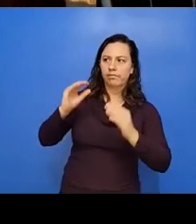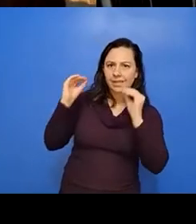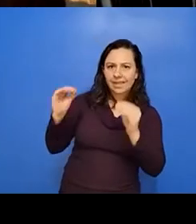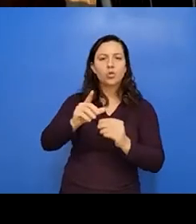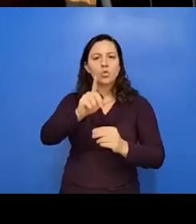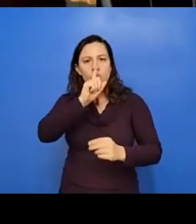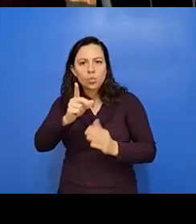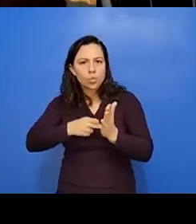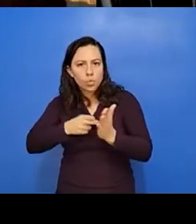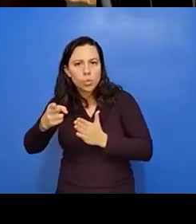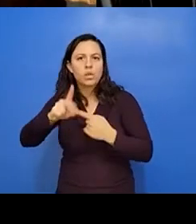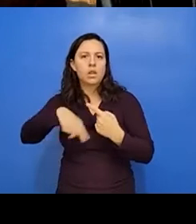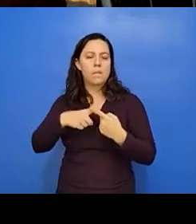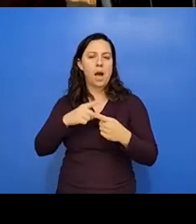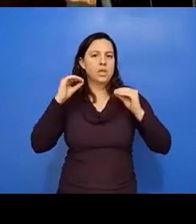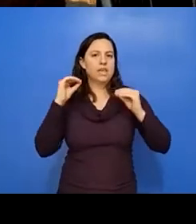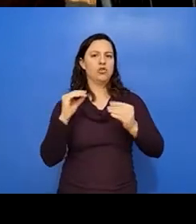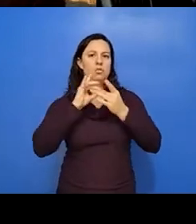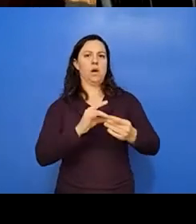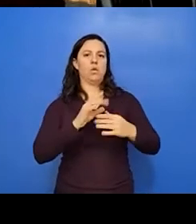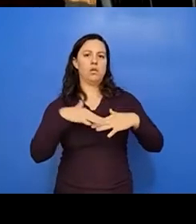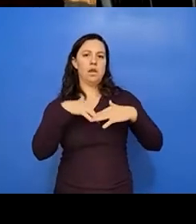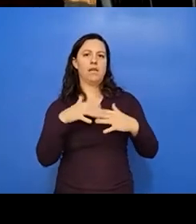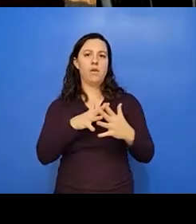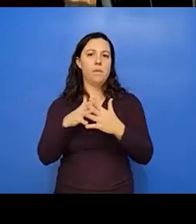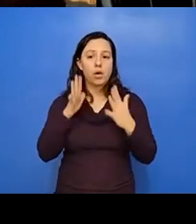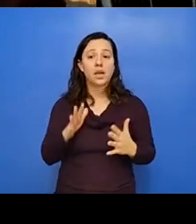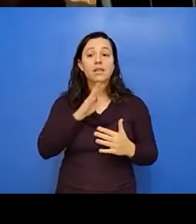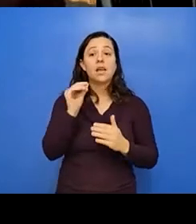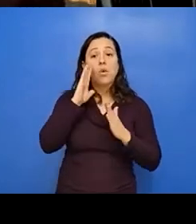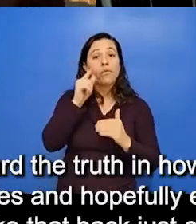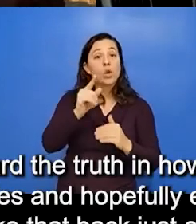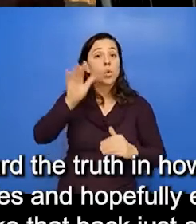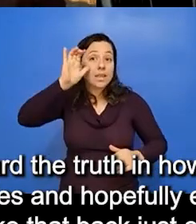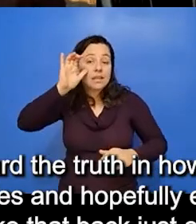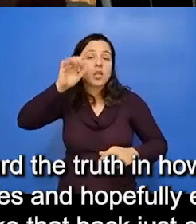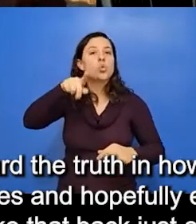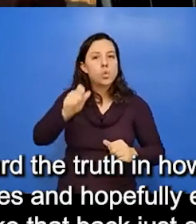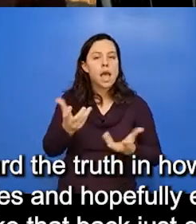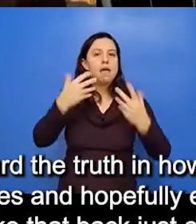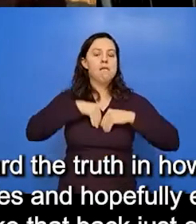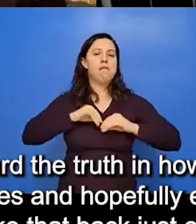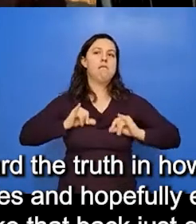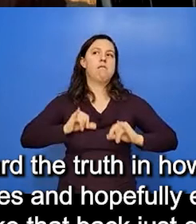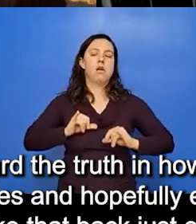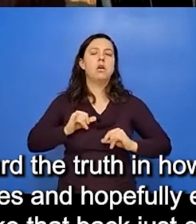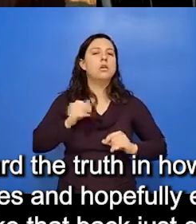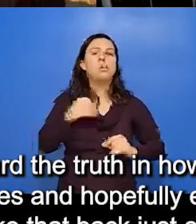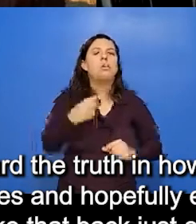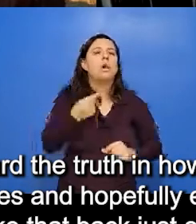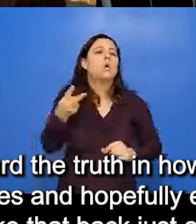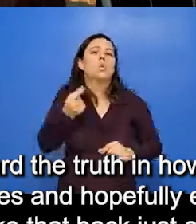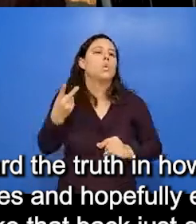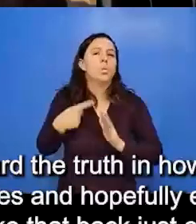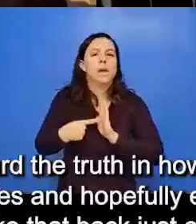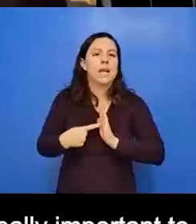and ethnic studies. And hopefully everybody here that's listening, maybe they can take that back. Just one or two examples that you, that you